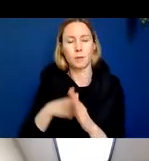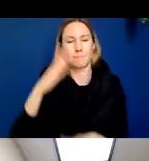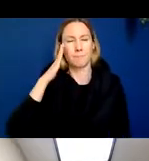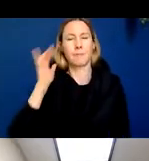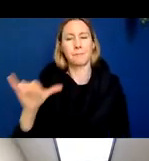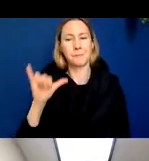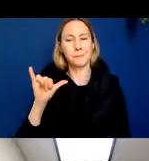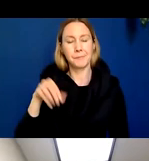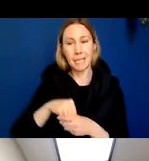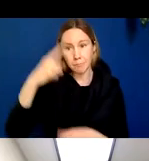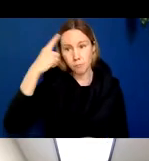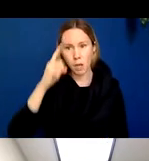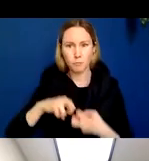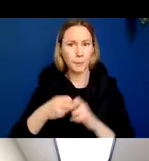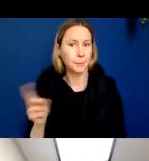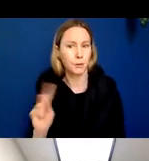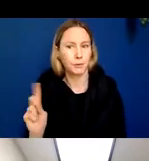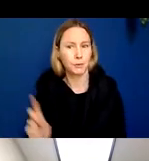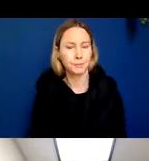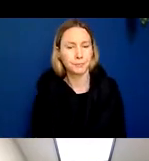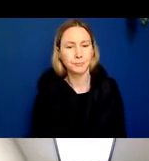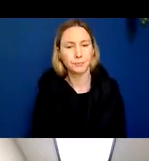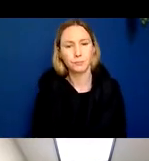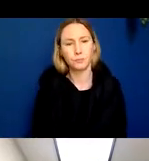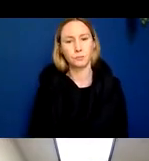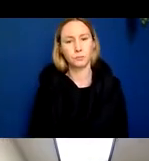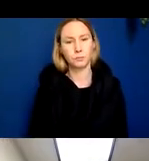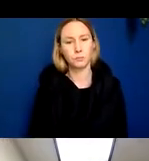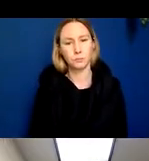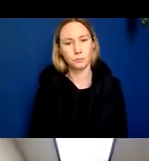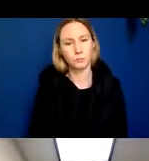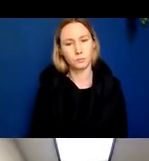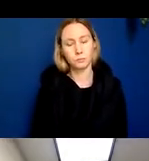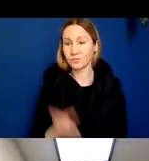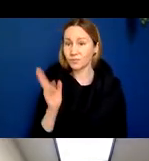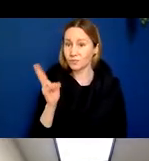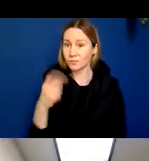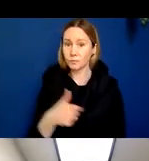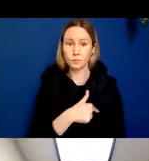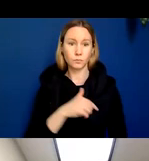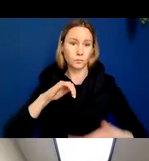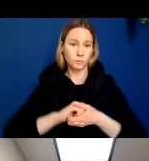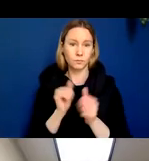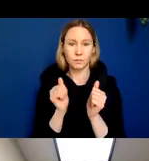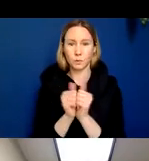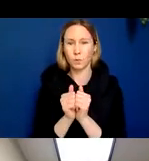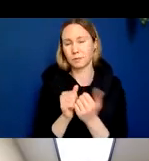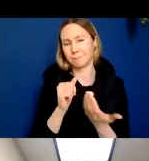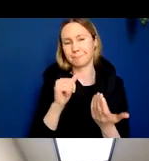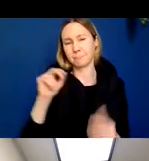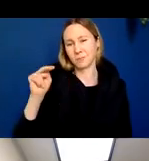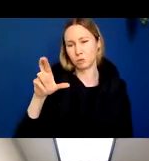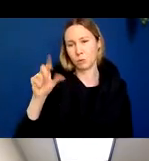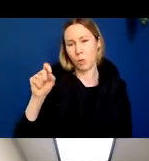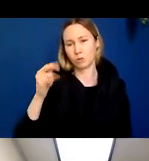the problem is. So the history, we corroborate it with a neurological exam, the physical exam, which we